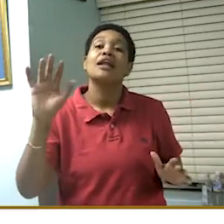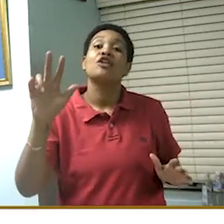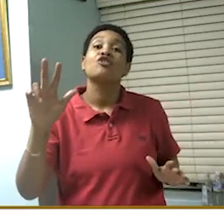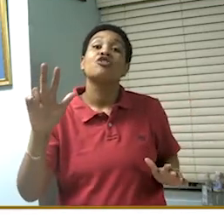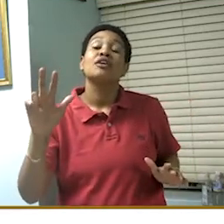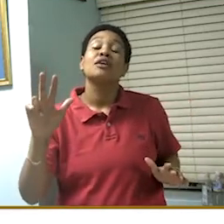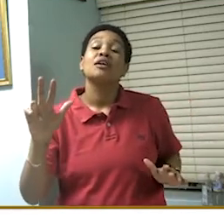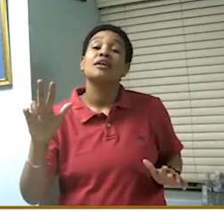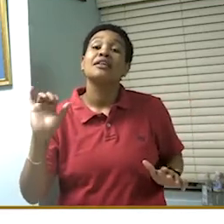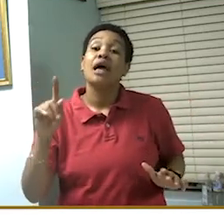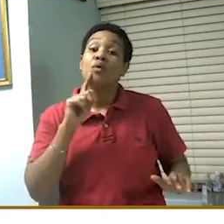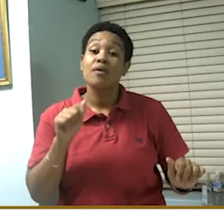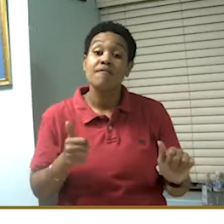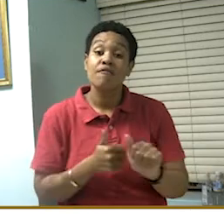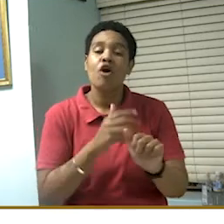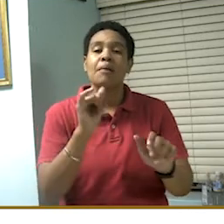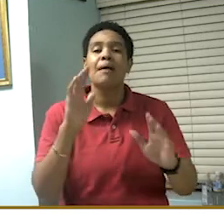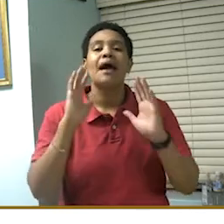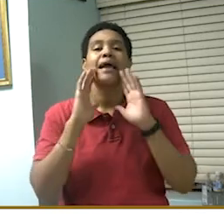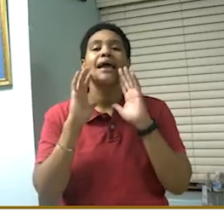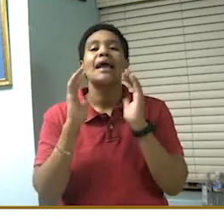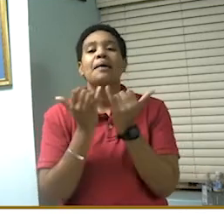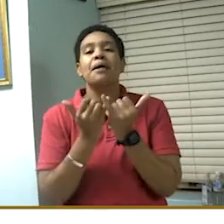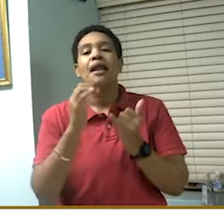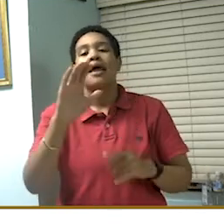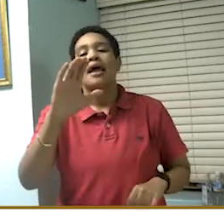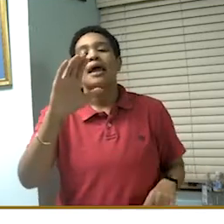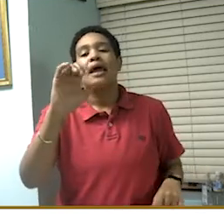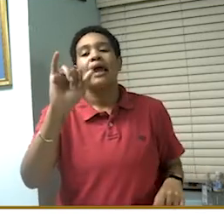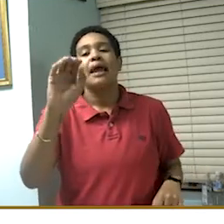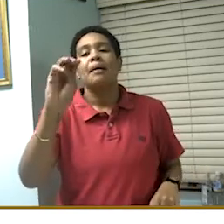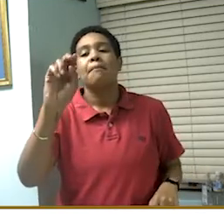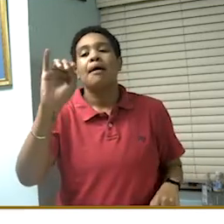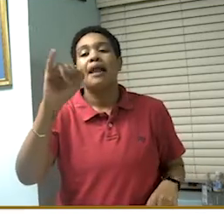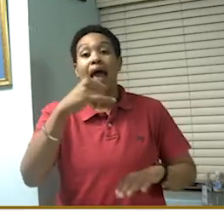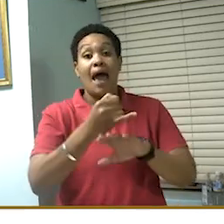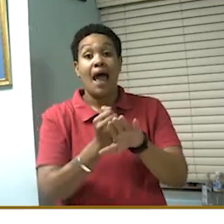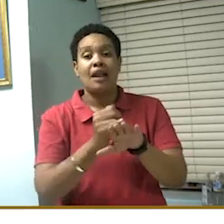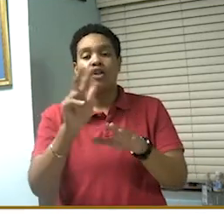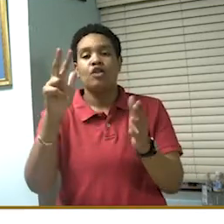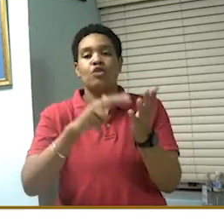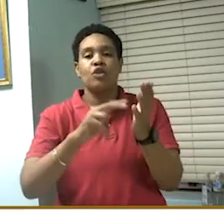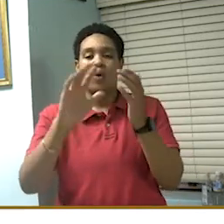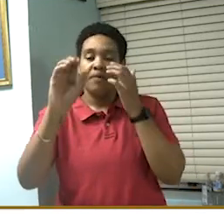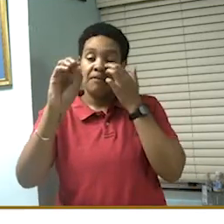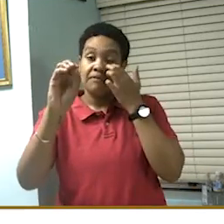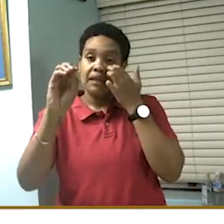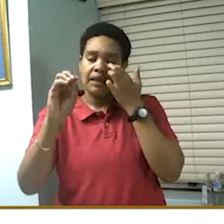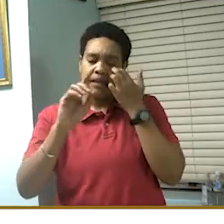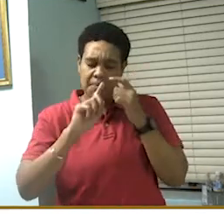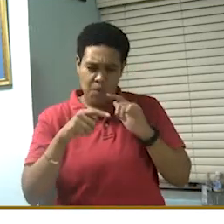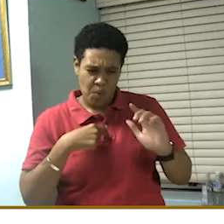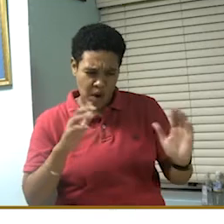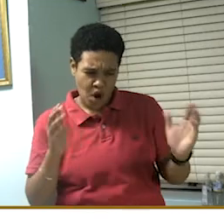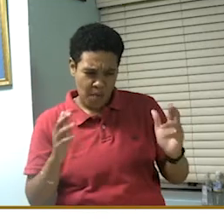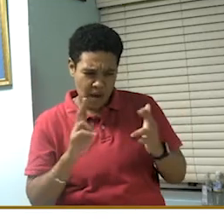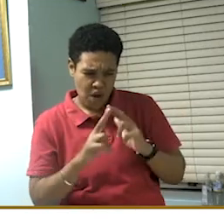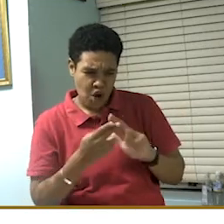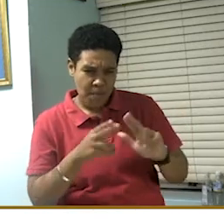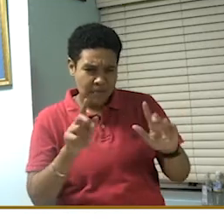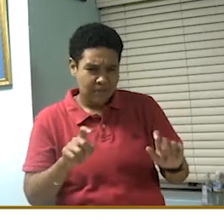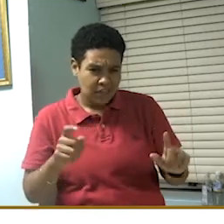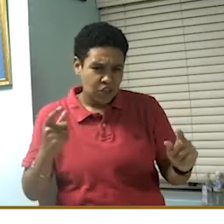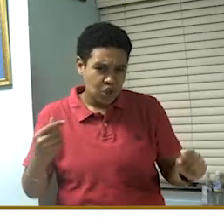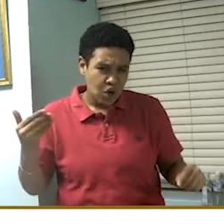This was followed by the Cayman Islands at 3,050. But when we compare number of